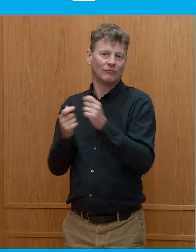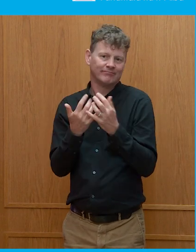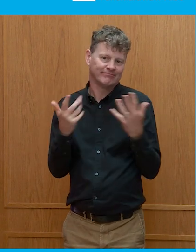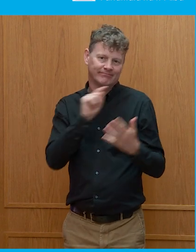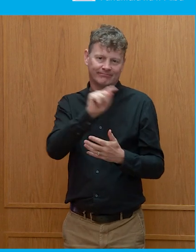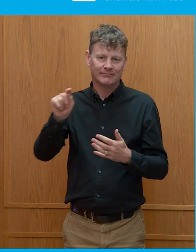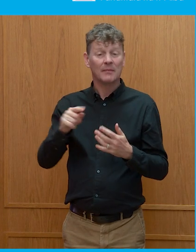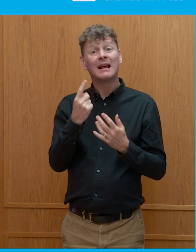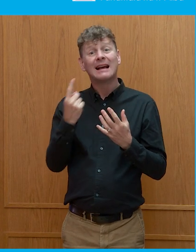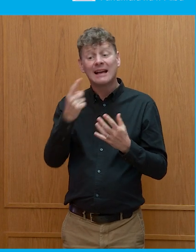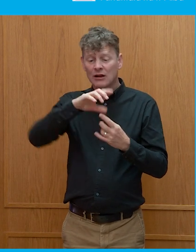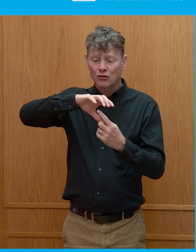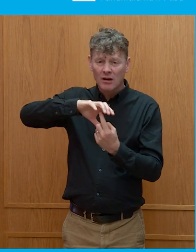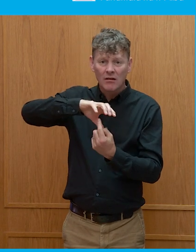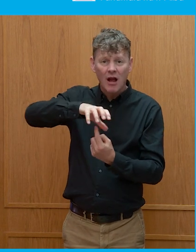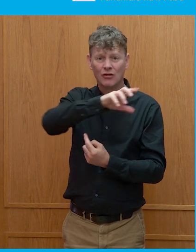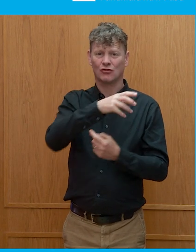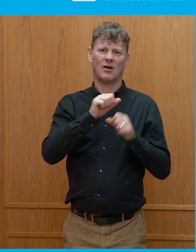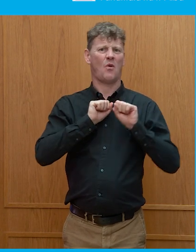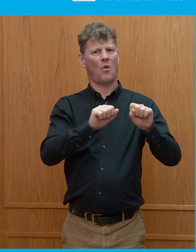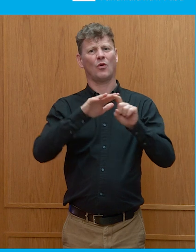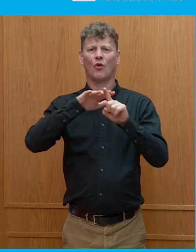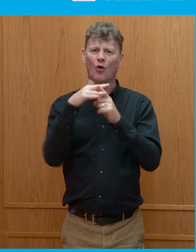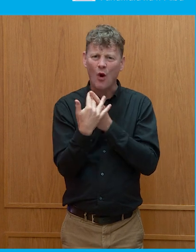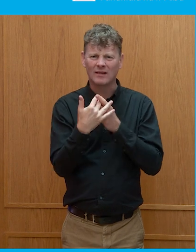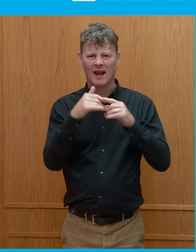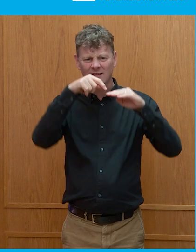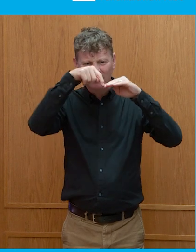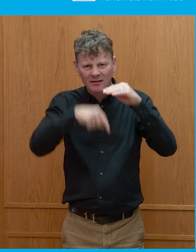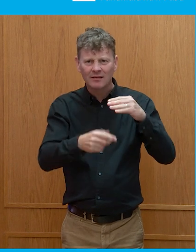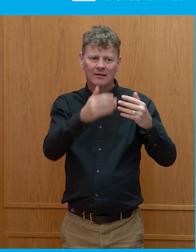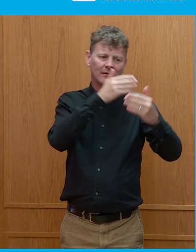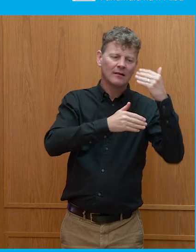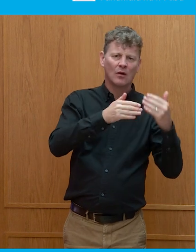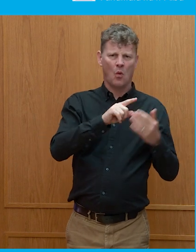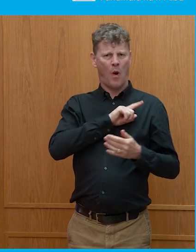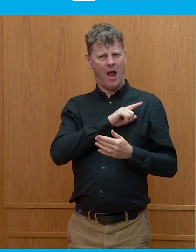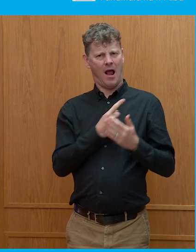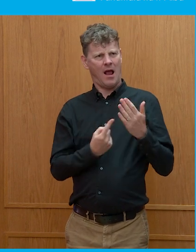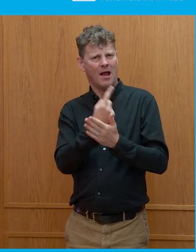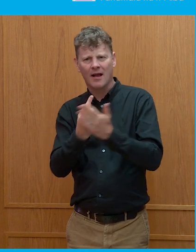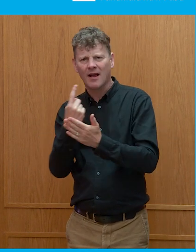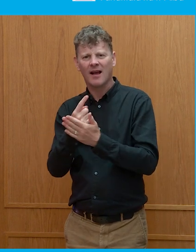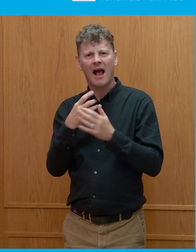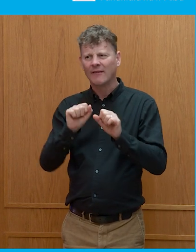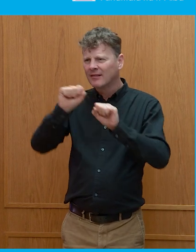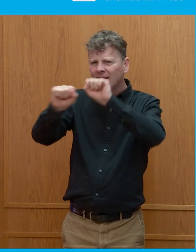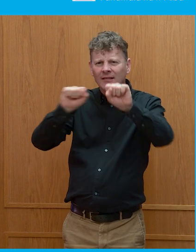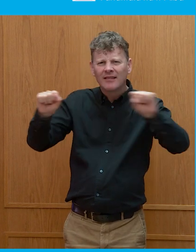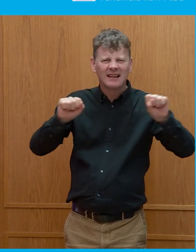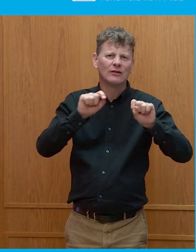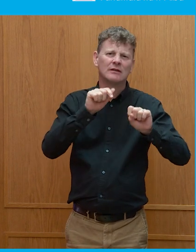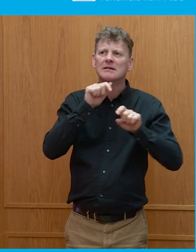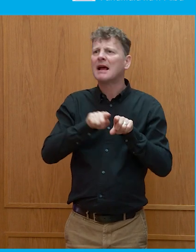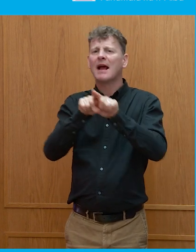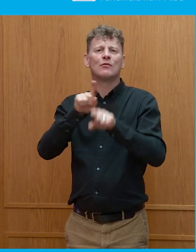its own context and its own explanations for what's happened. But I suspect that may be one of the themes that